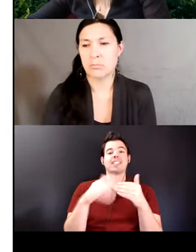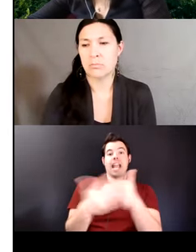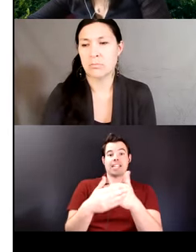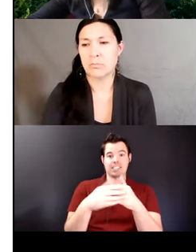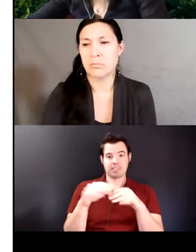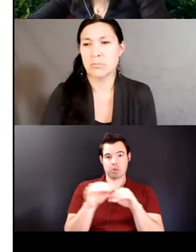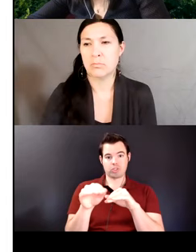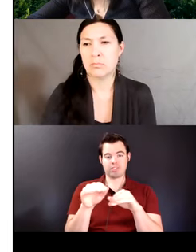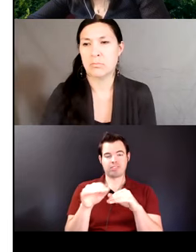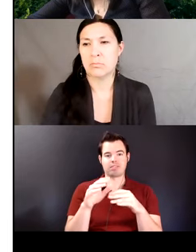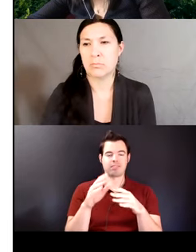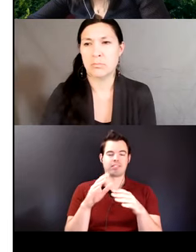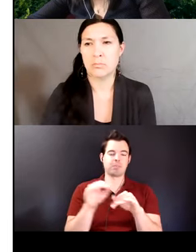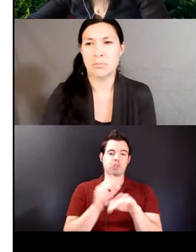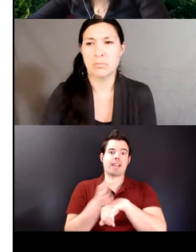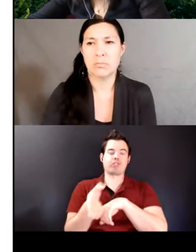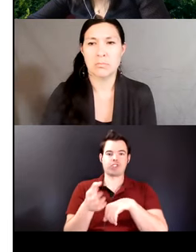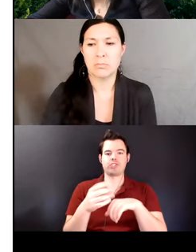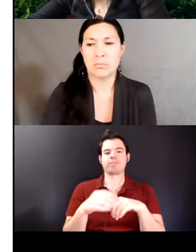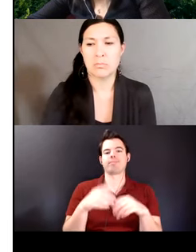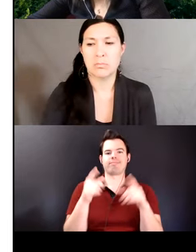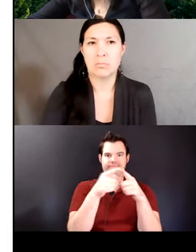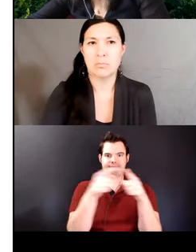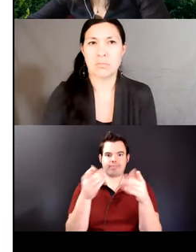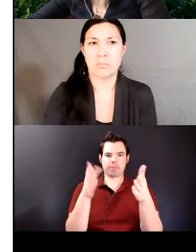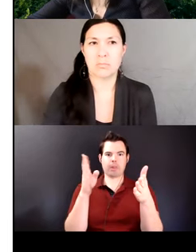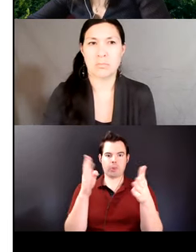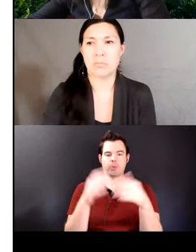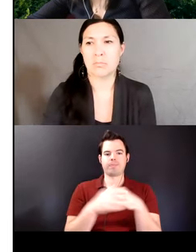means do the verb and then go away as in 19